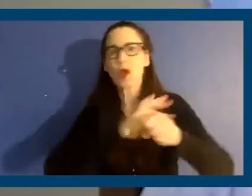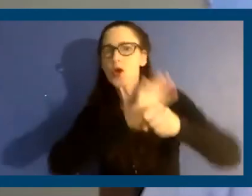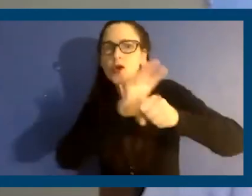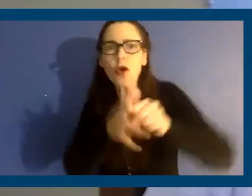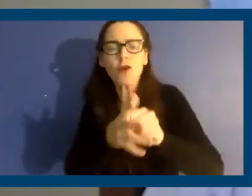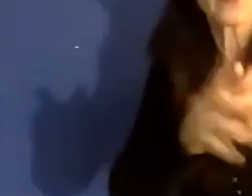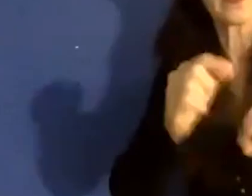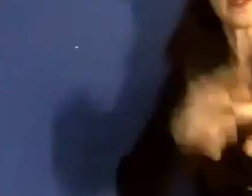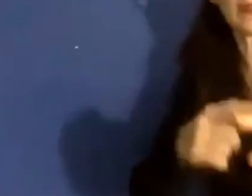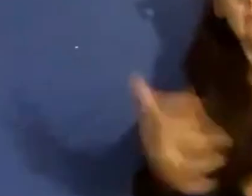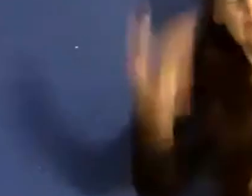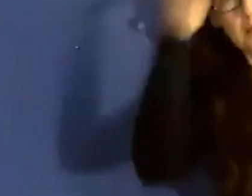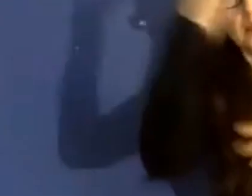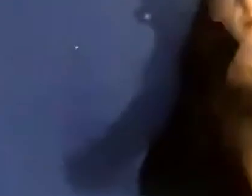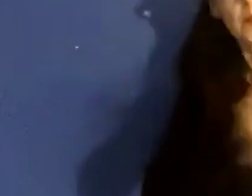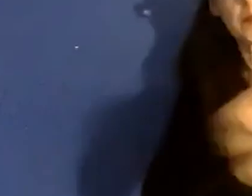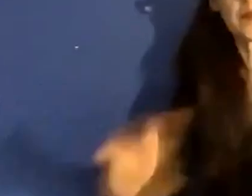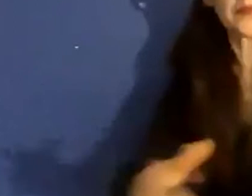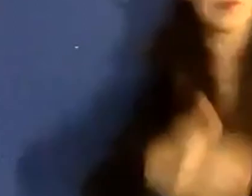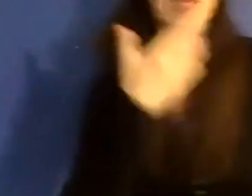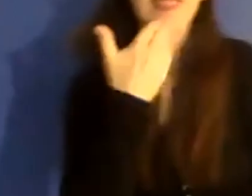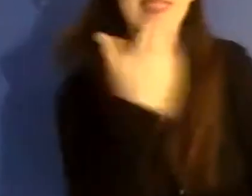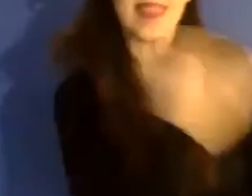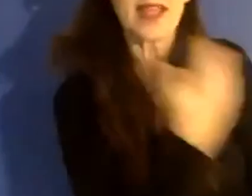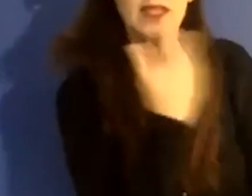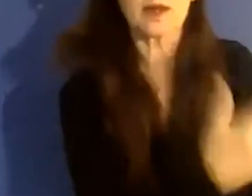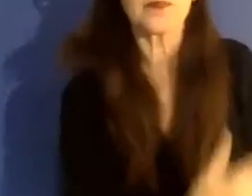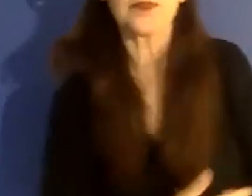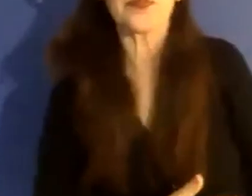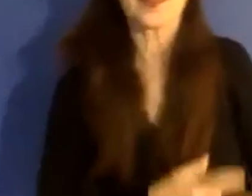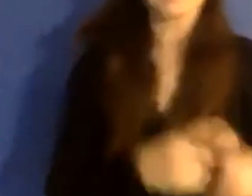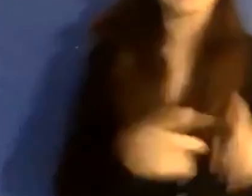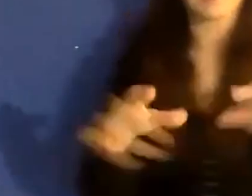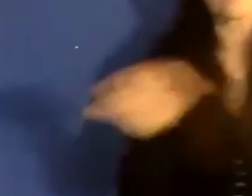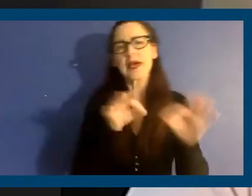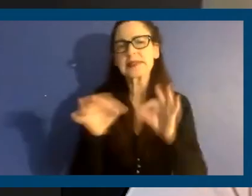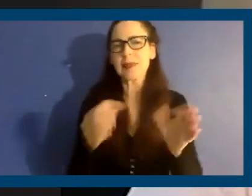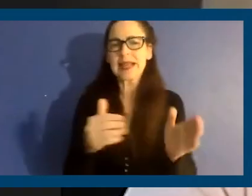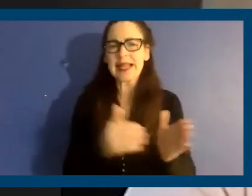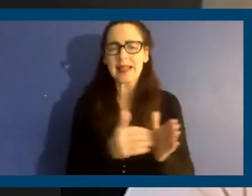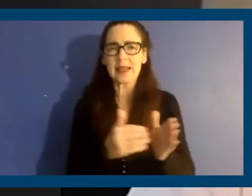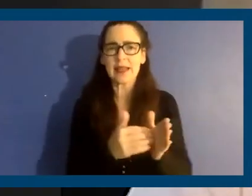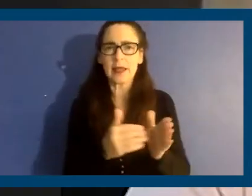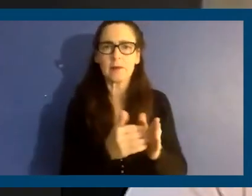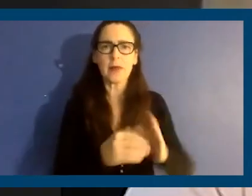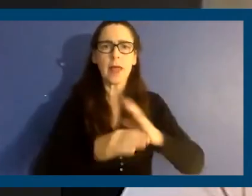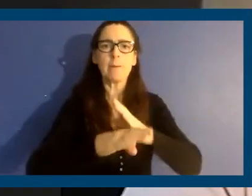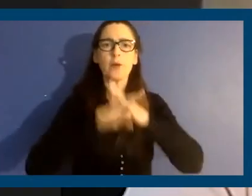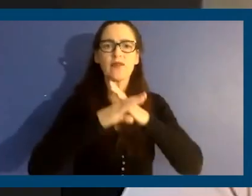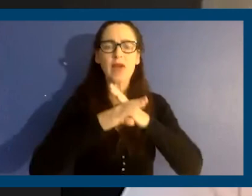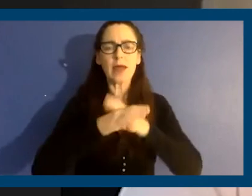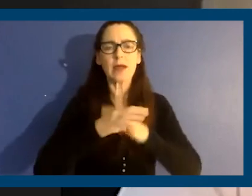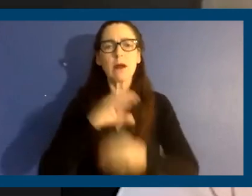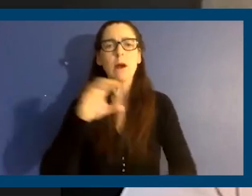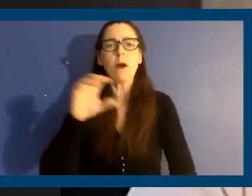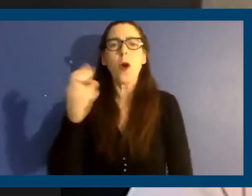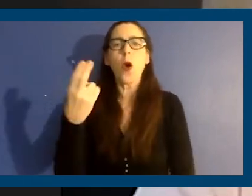coronavirus pandemic. Great, thank you. Okay, so just to recap for everyone who's watching. Prevent homelessness and is an